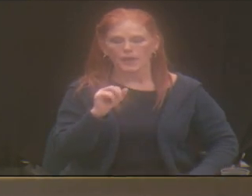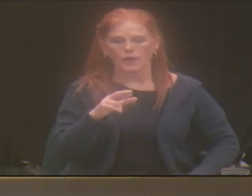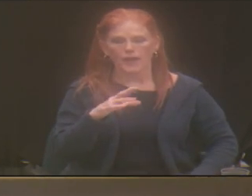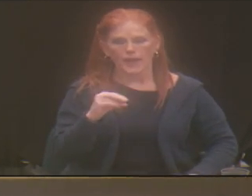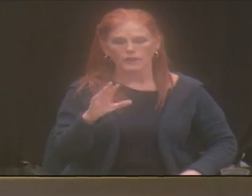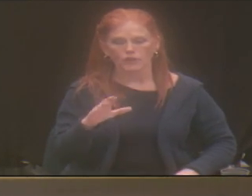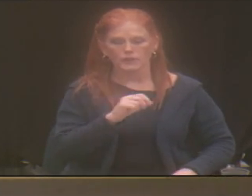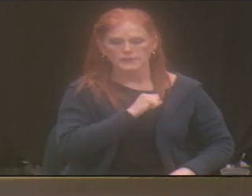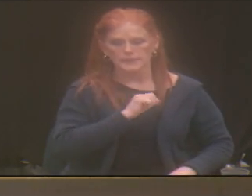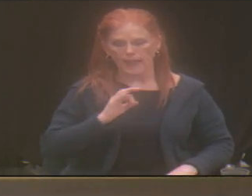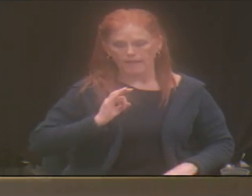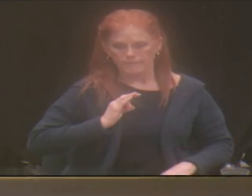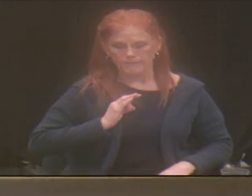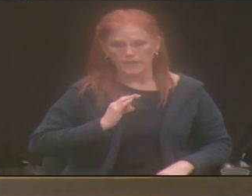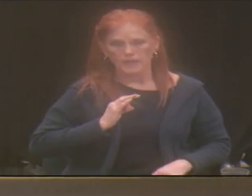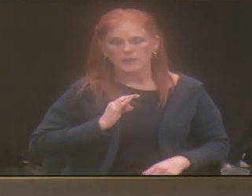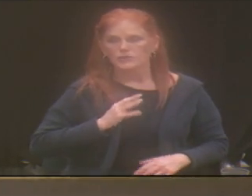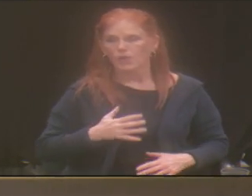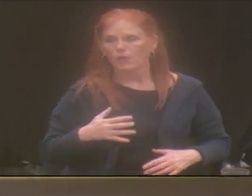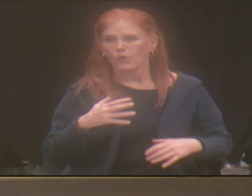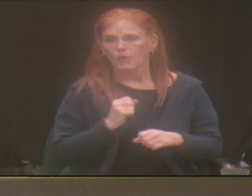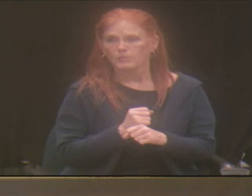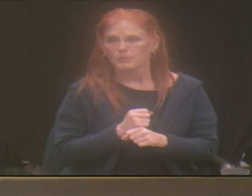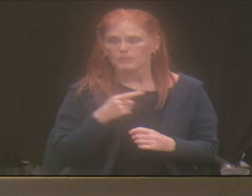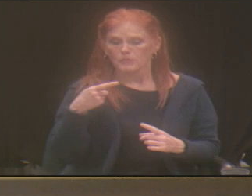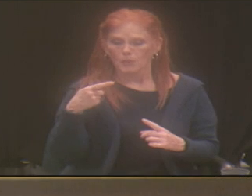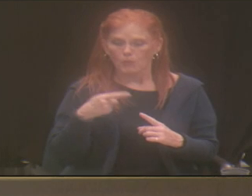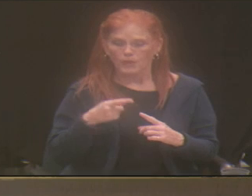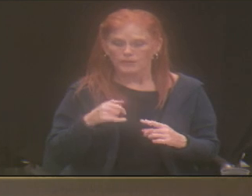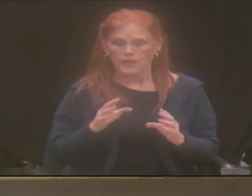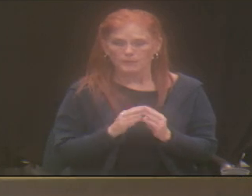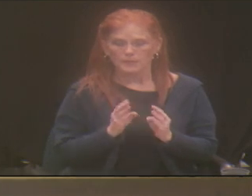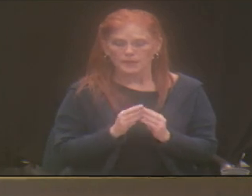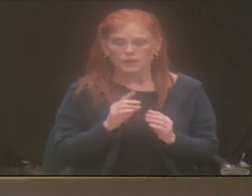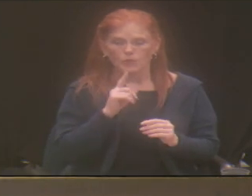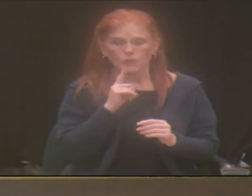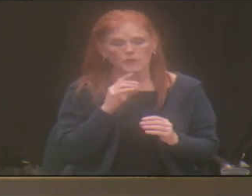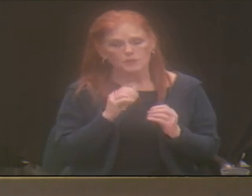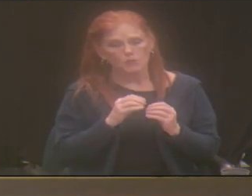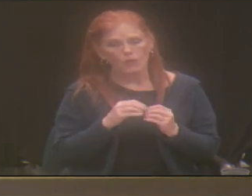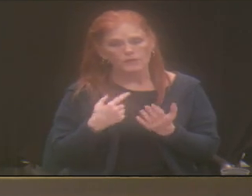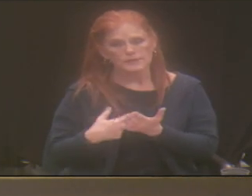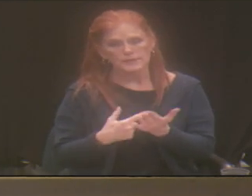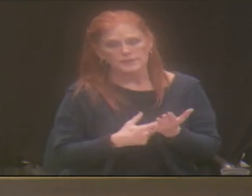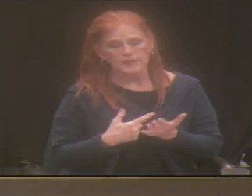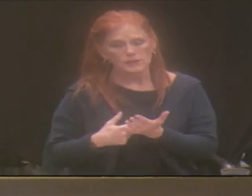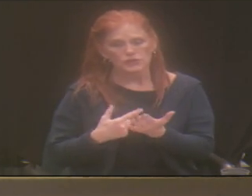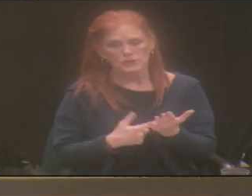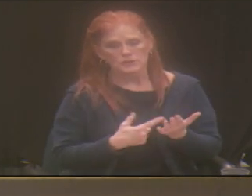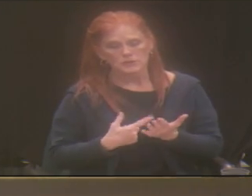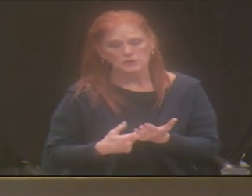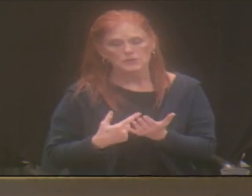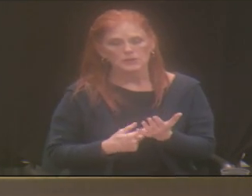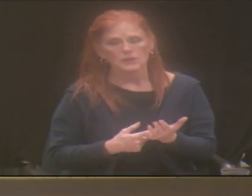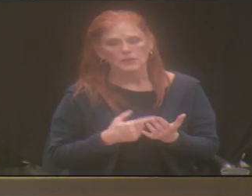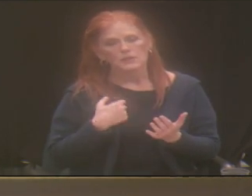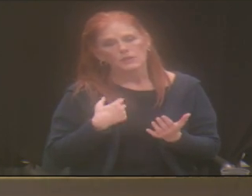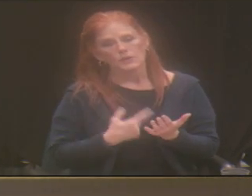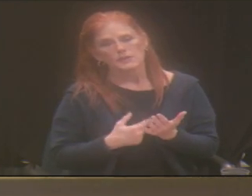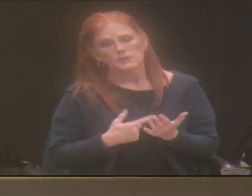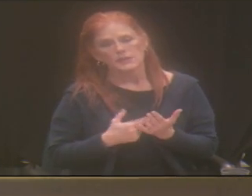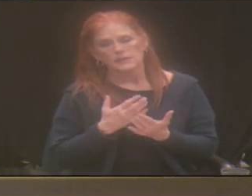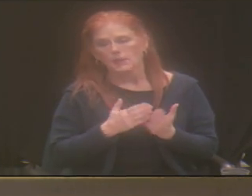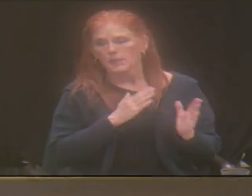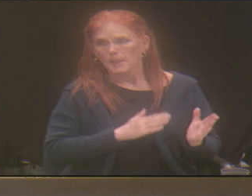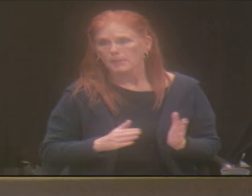Just to encapsulate that, it was really intended to be more of a discussion. We did some we talked about some of the